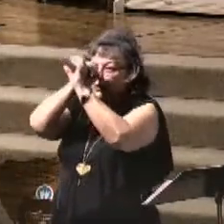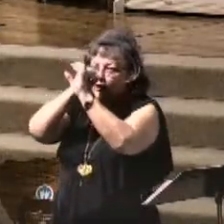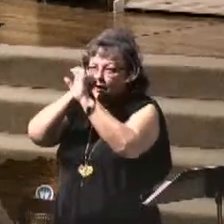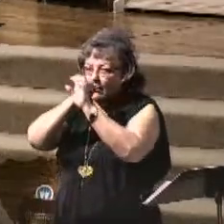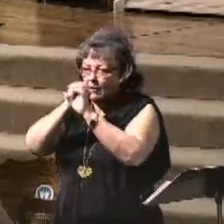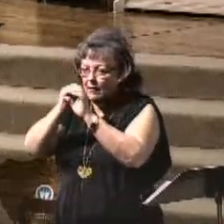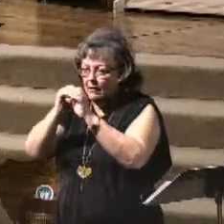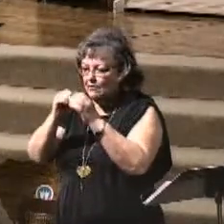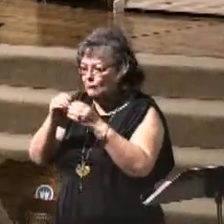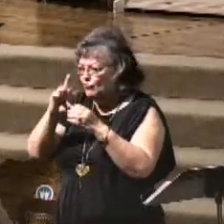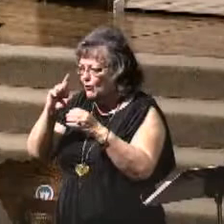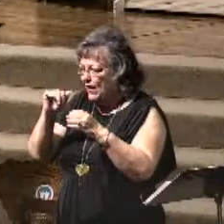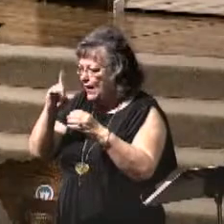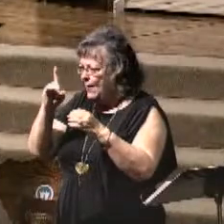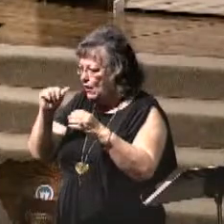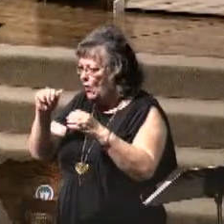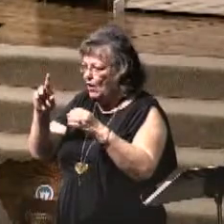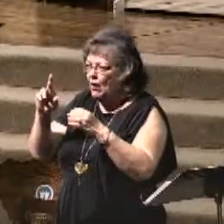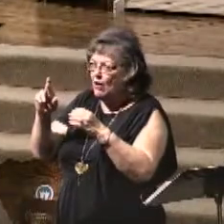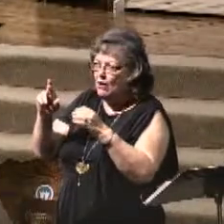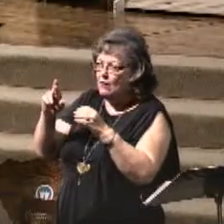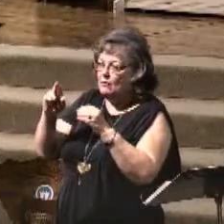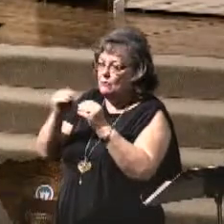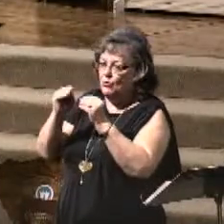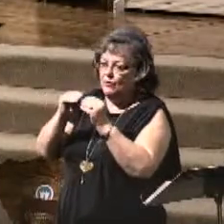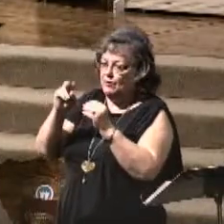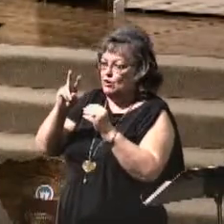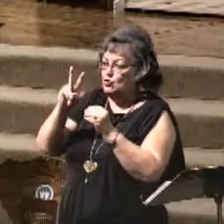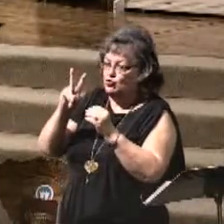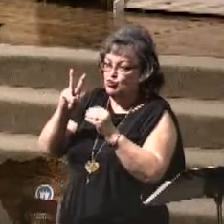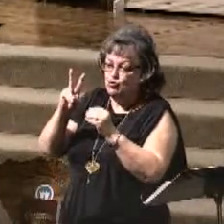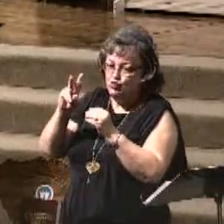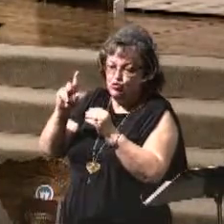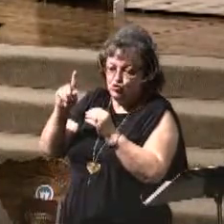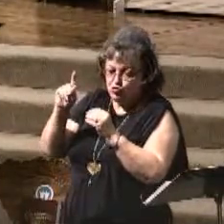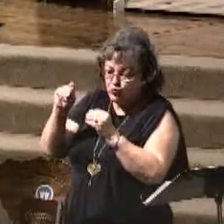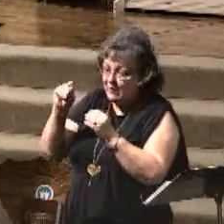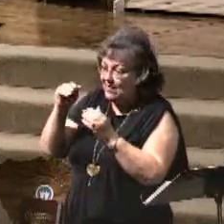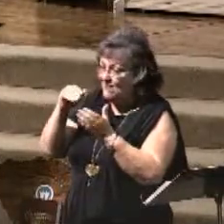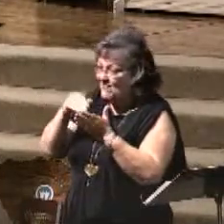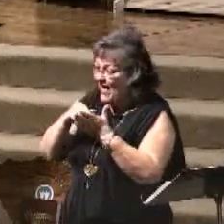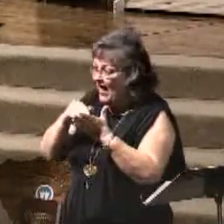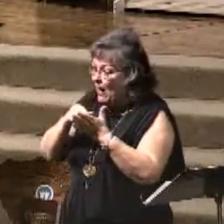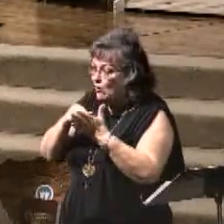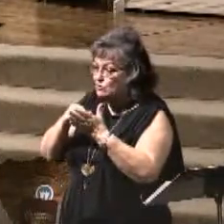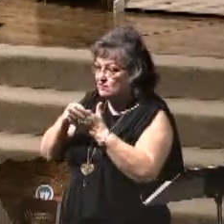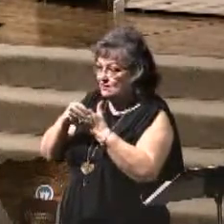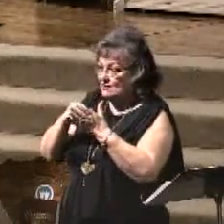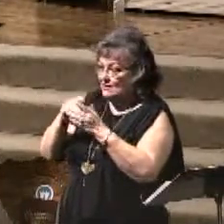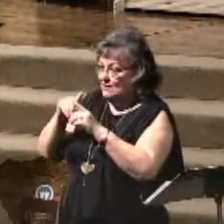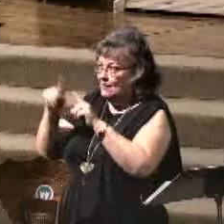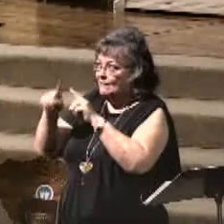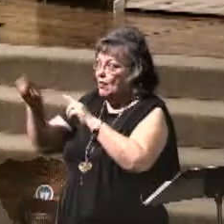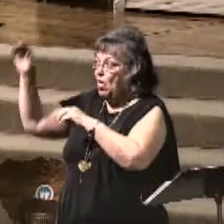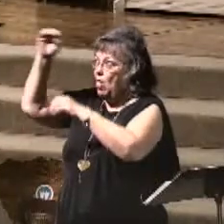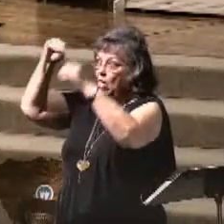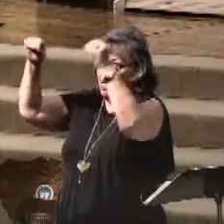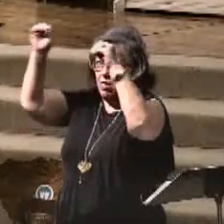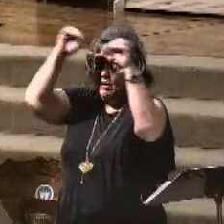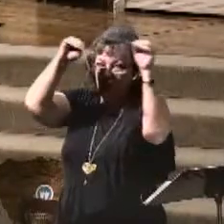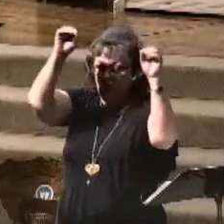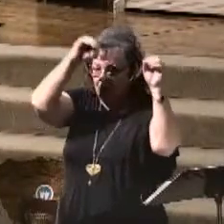over 20,000 NEO, near-Earth objects. They're tracking them, tracking their orbit and all that kind of thing.